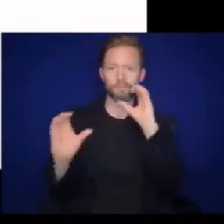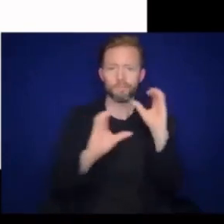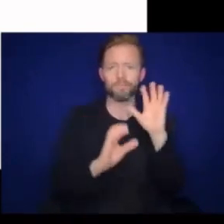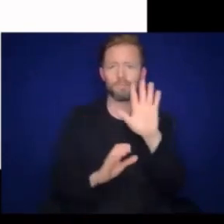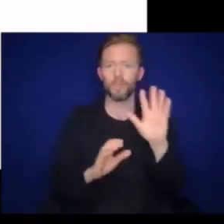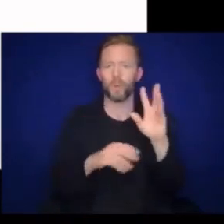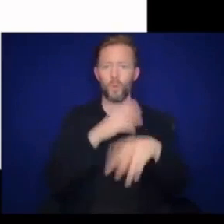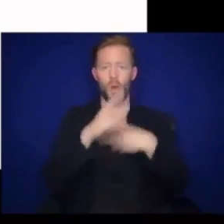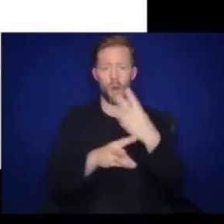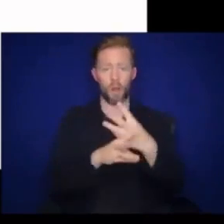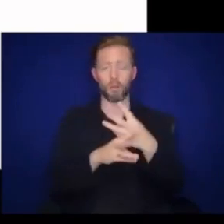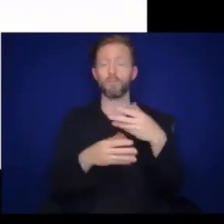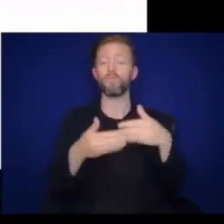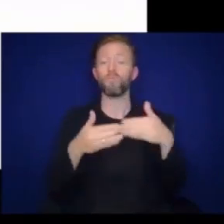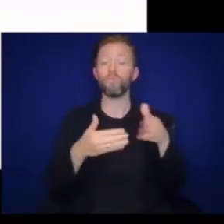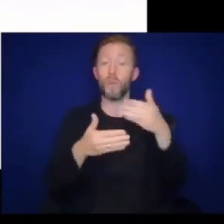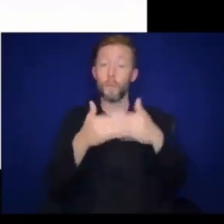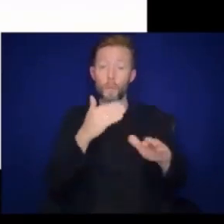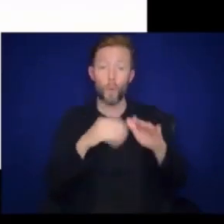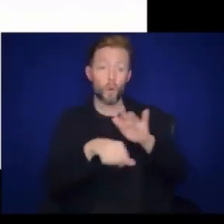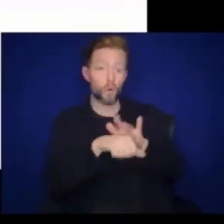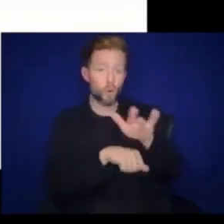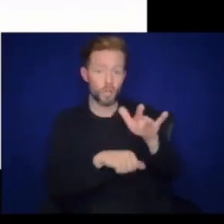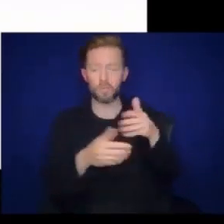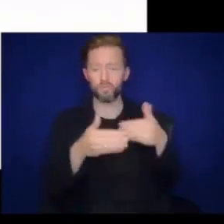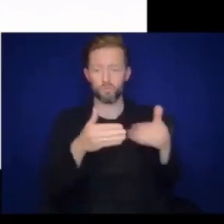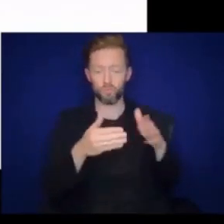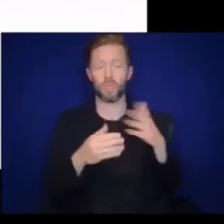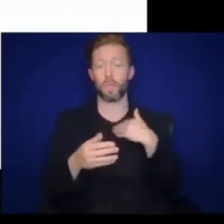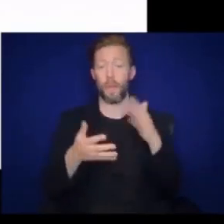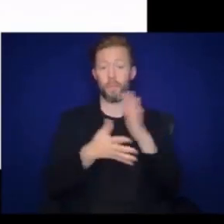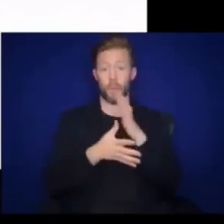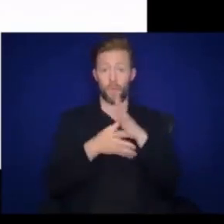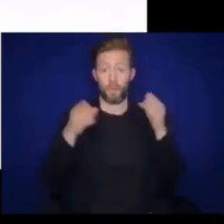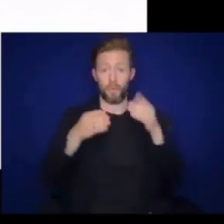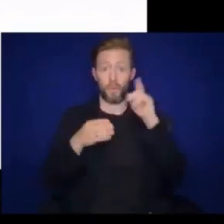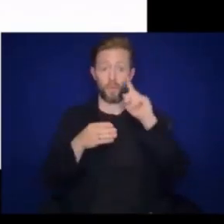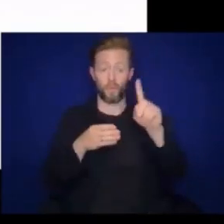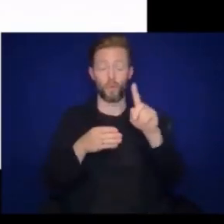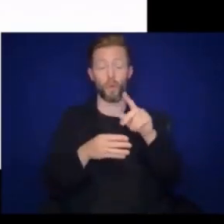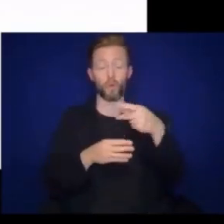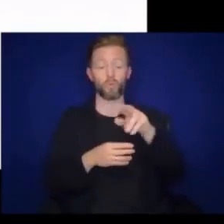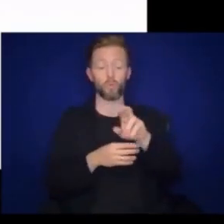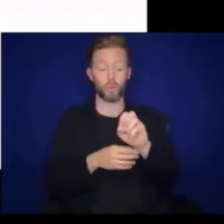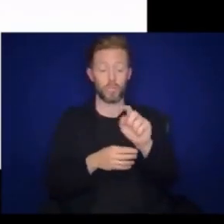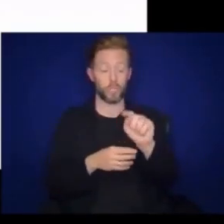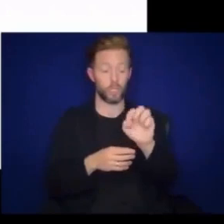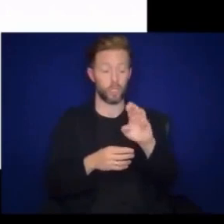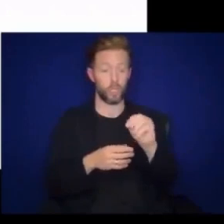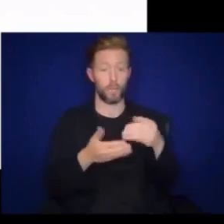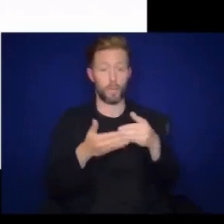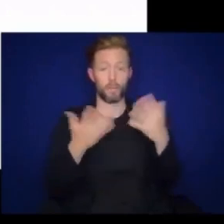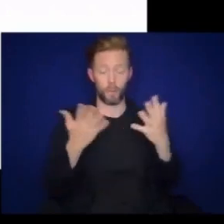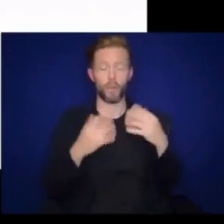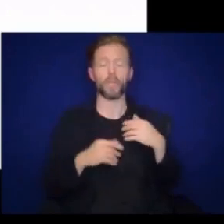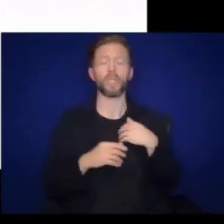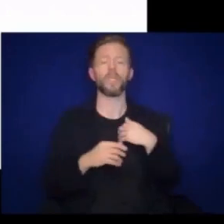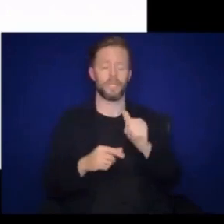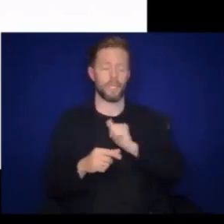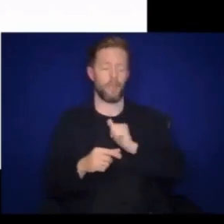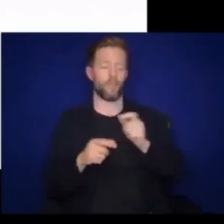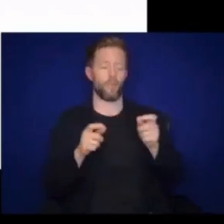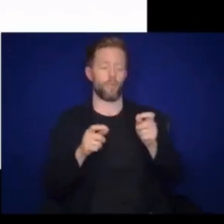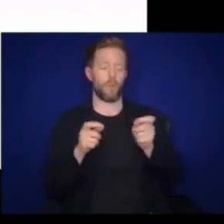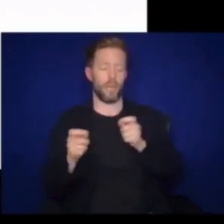world, even when they're born preterm. My primary focus for preterm babies is self-regulation and sensory